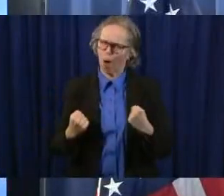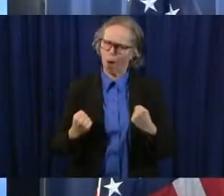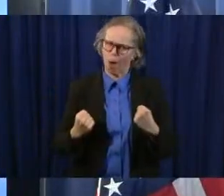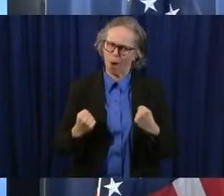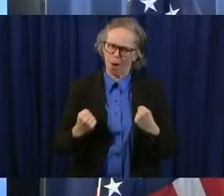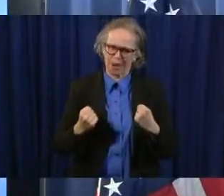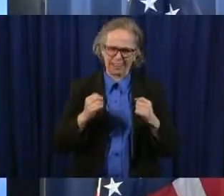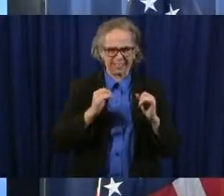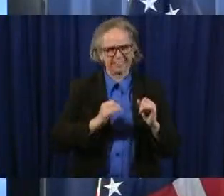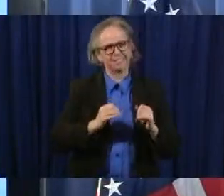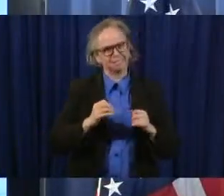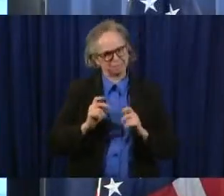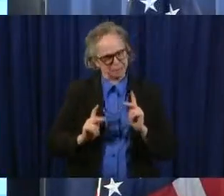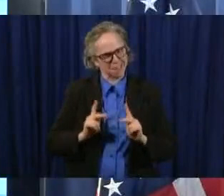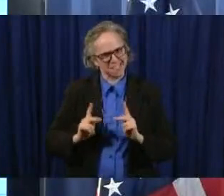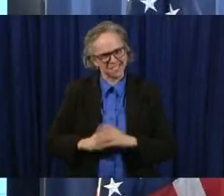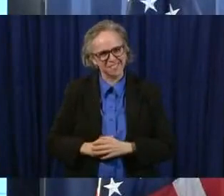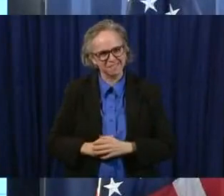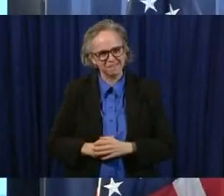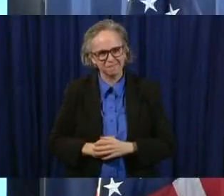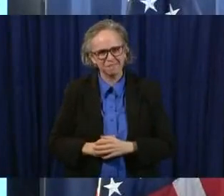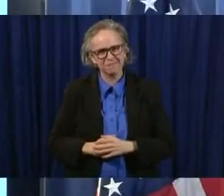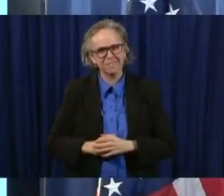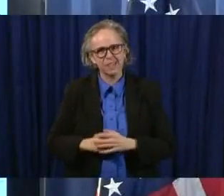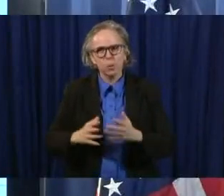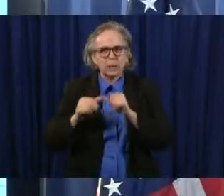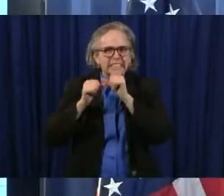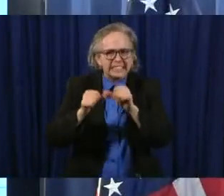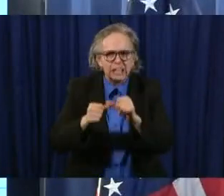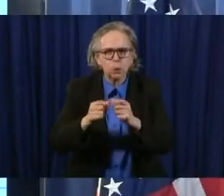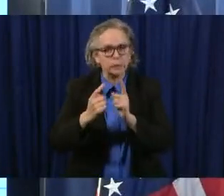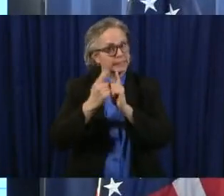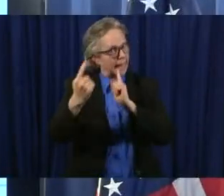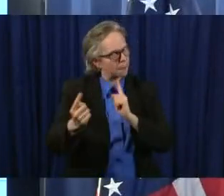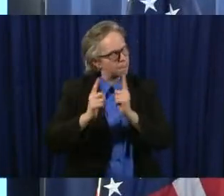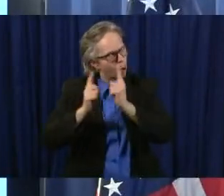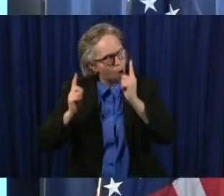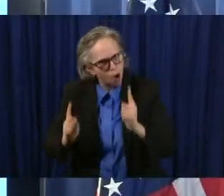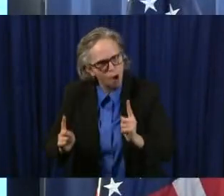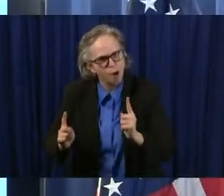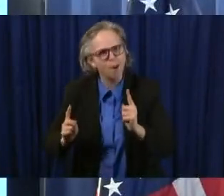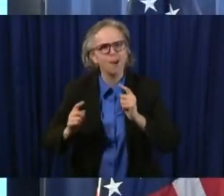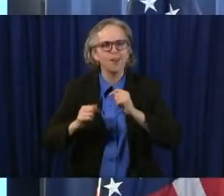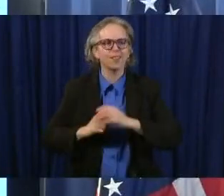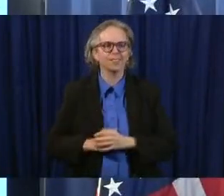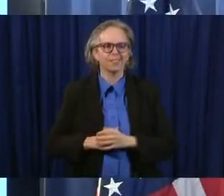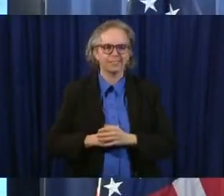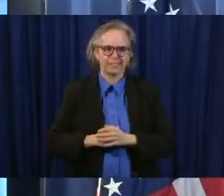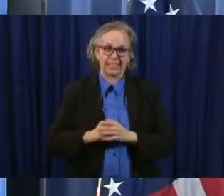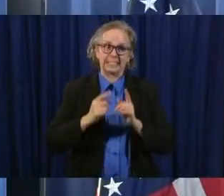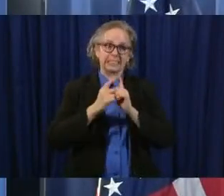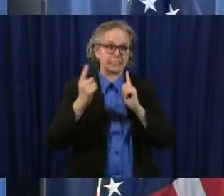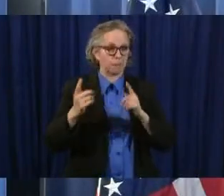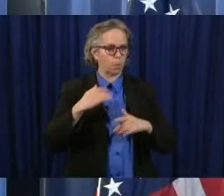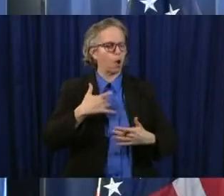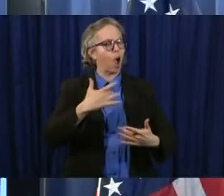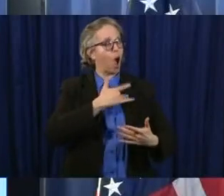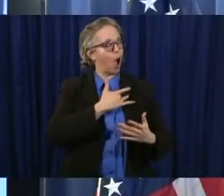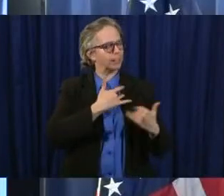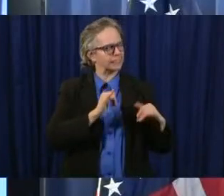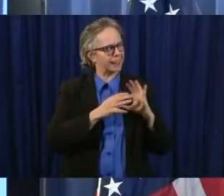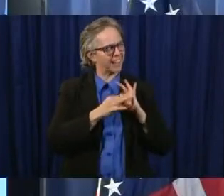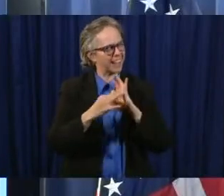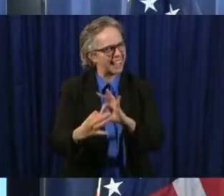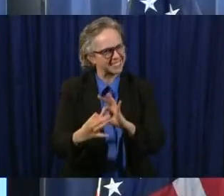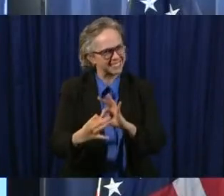distance but never at heart until we can all be